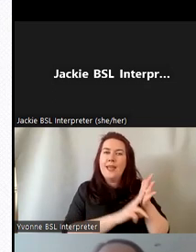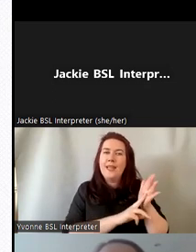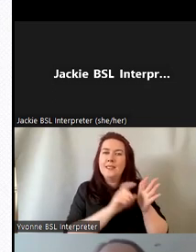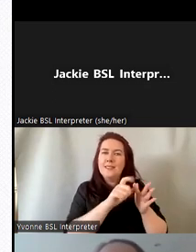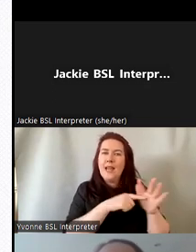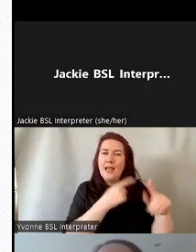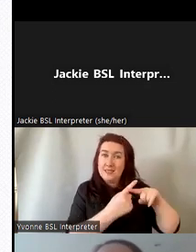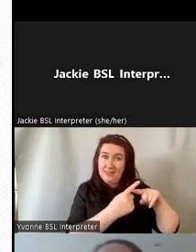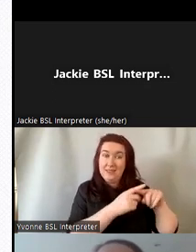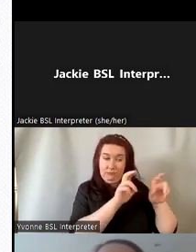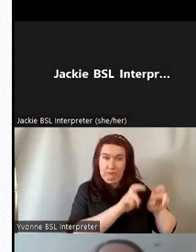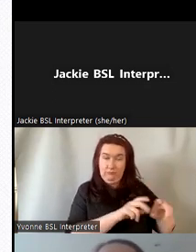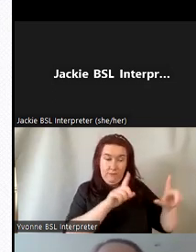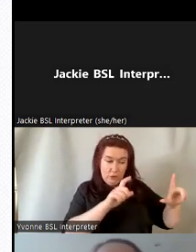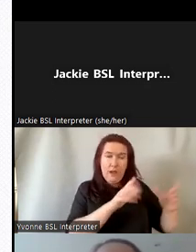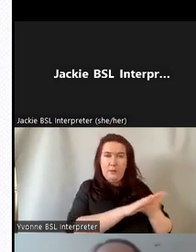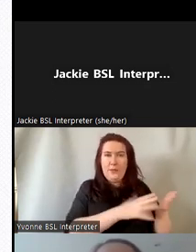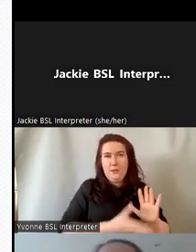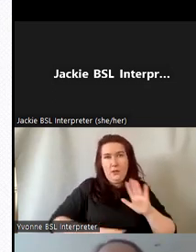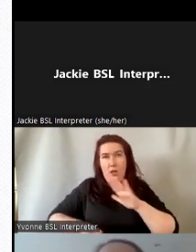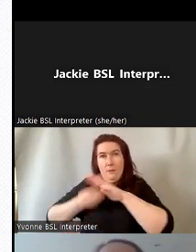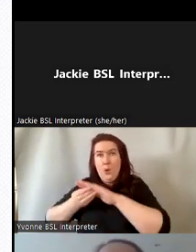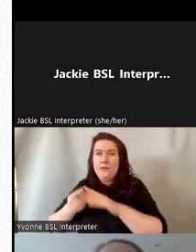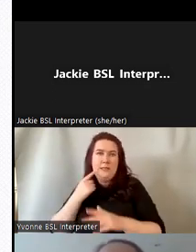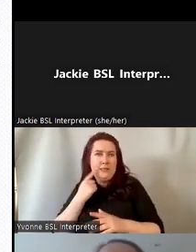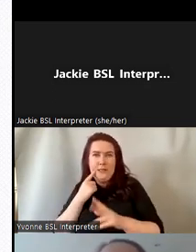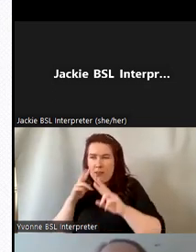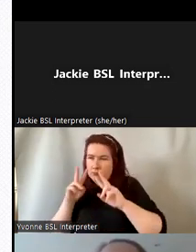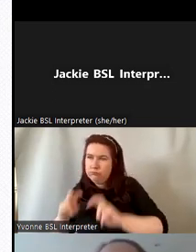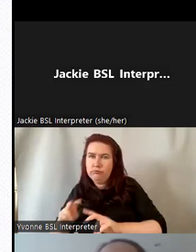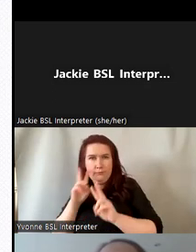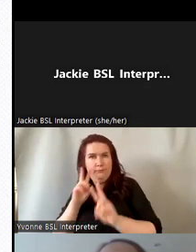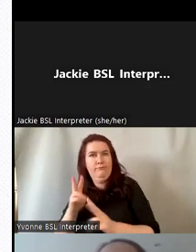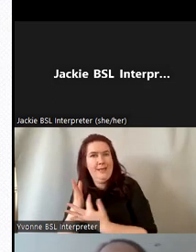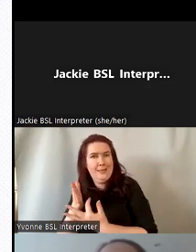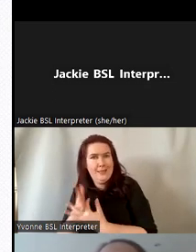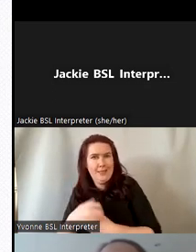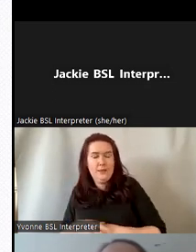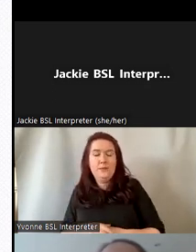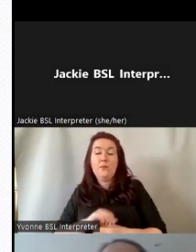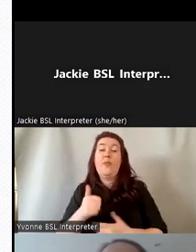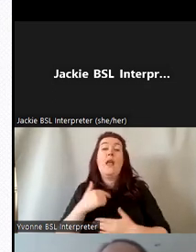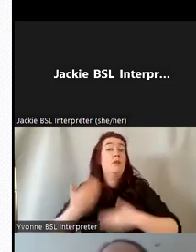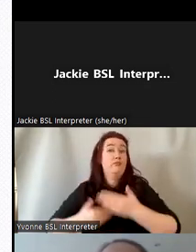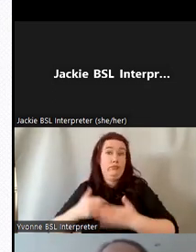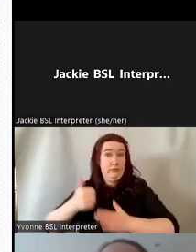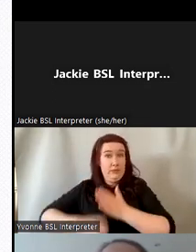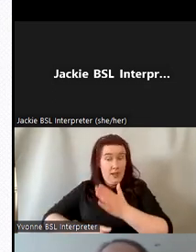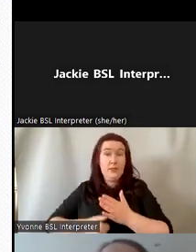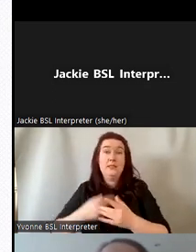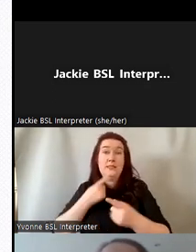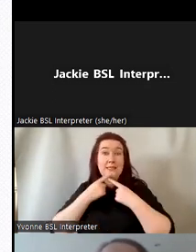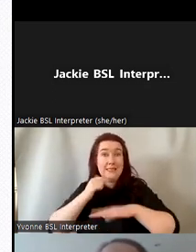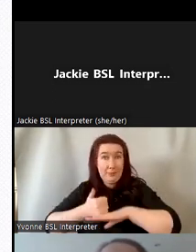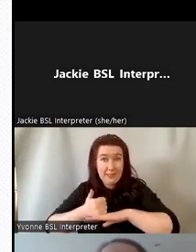them to the system so that they could be accessed remotely and once the database was operational we recruited a couple